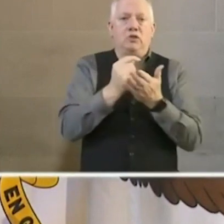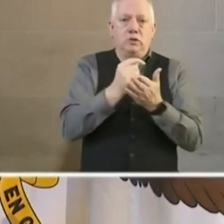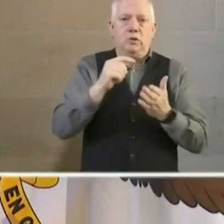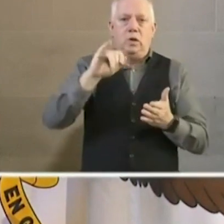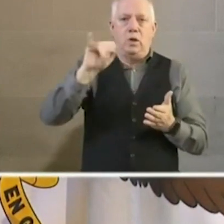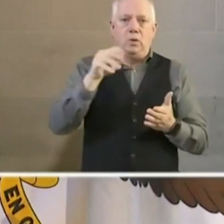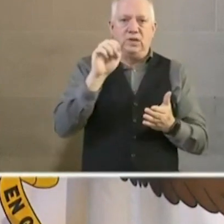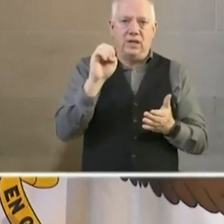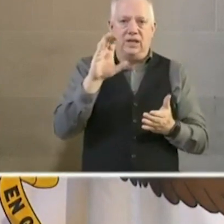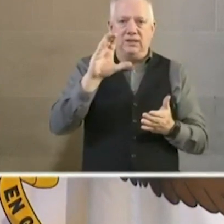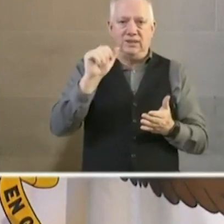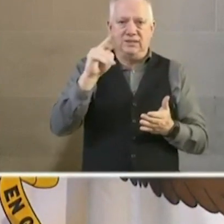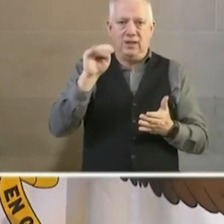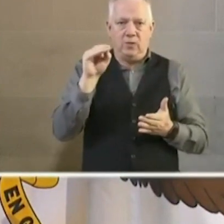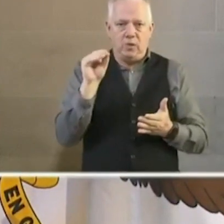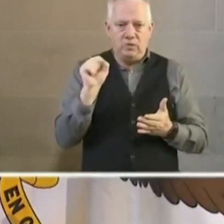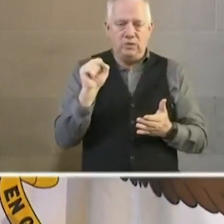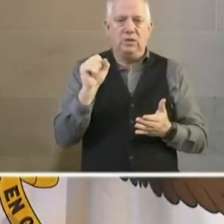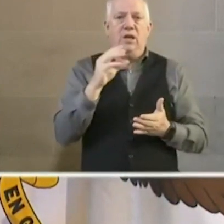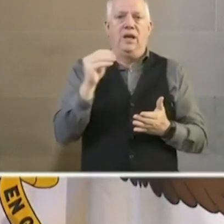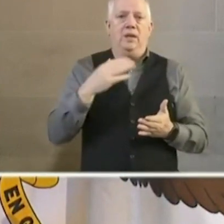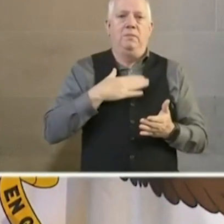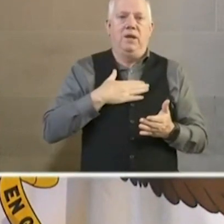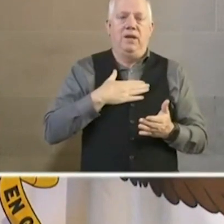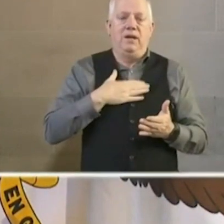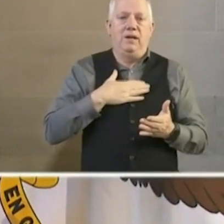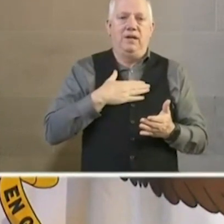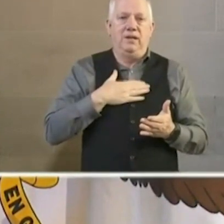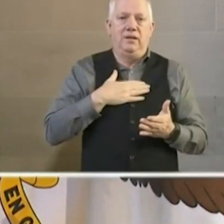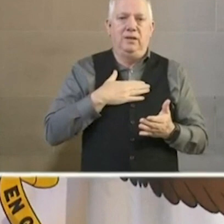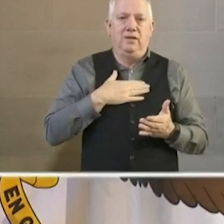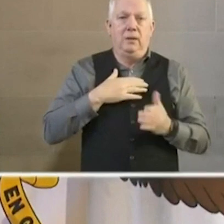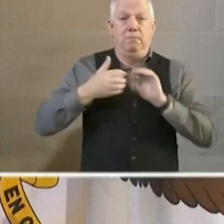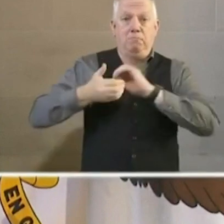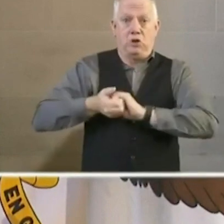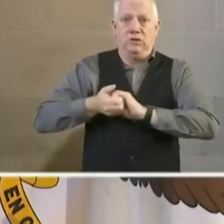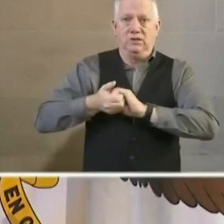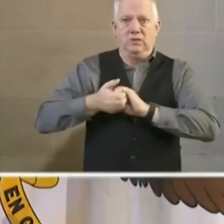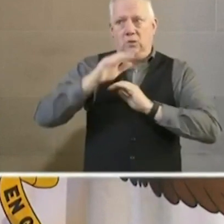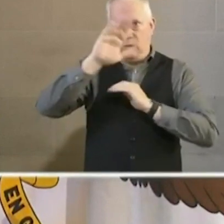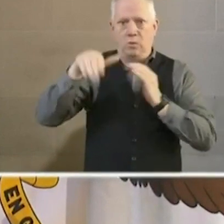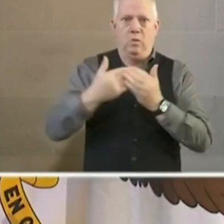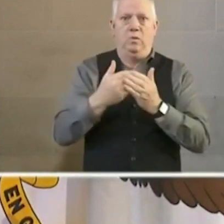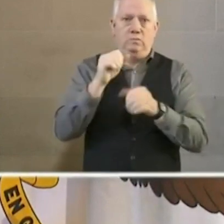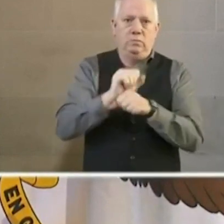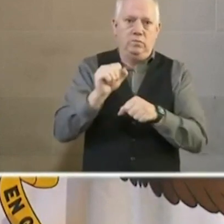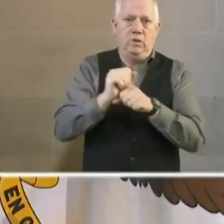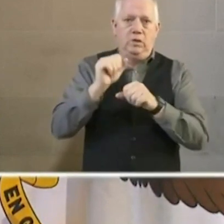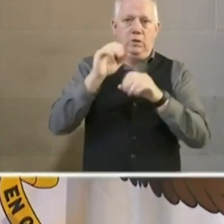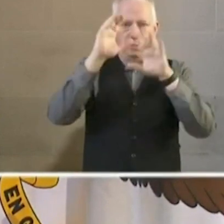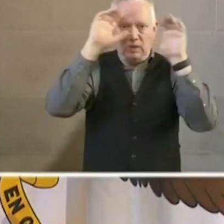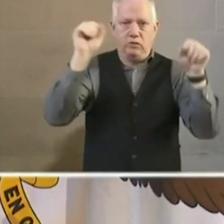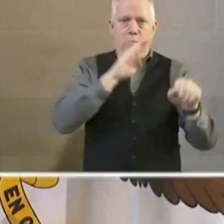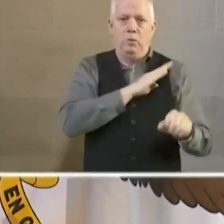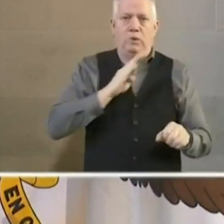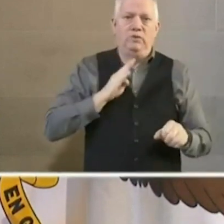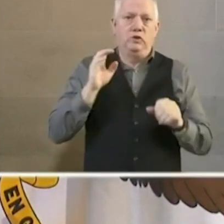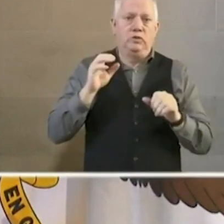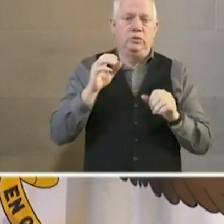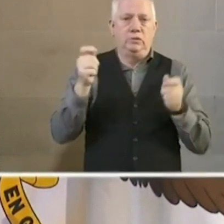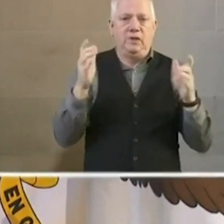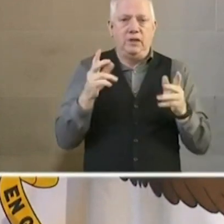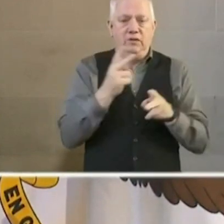Jose Cisneros, and my partner in this effort. Our president of the Board of Supervisors,